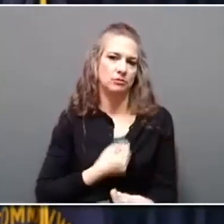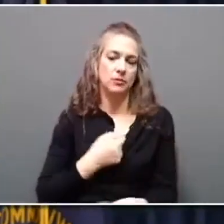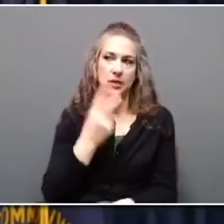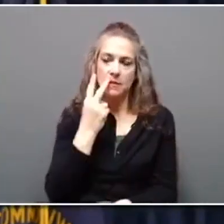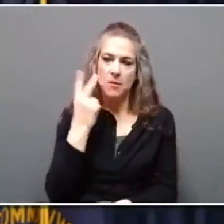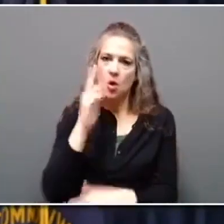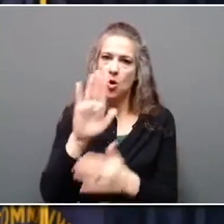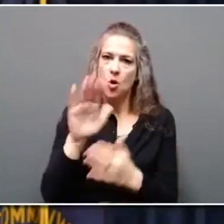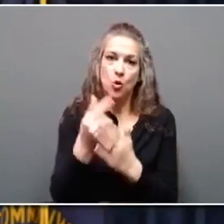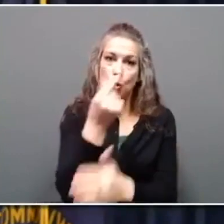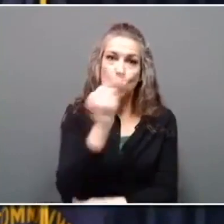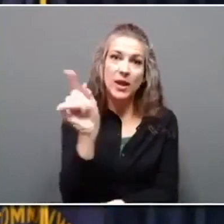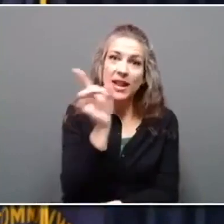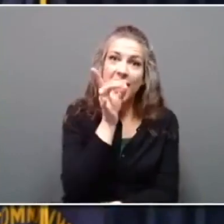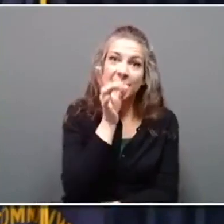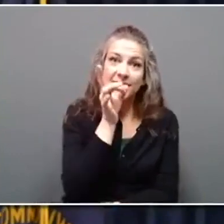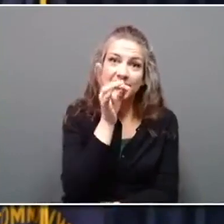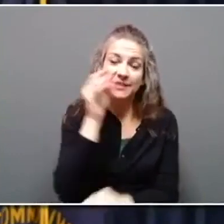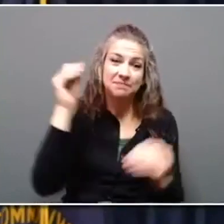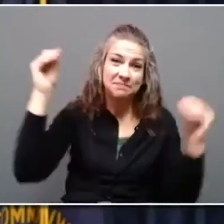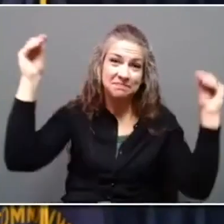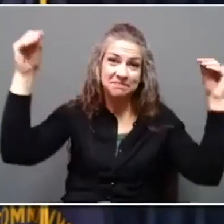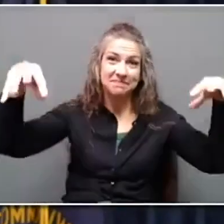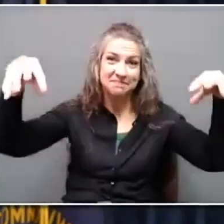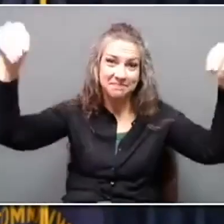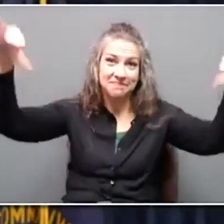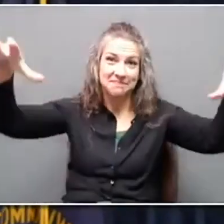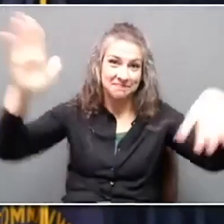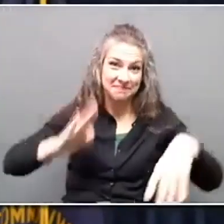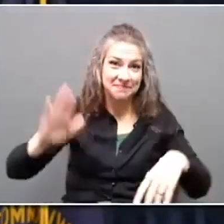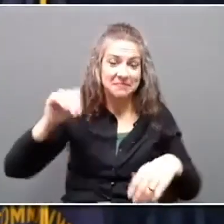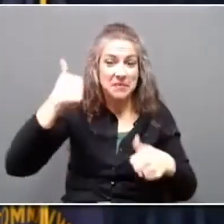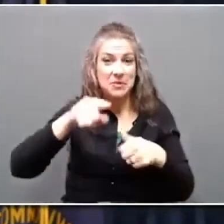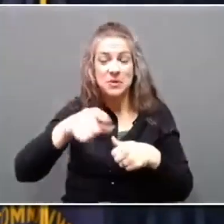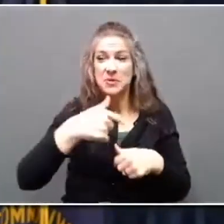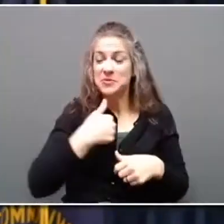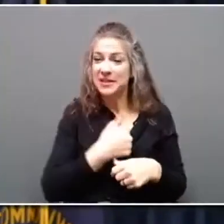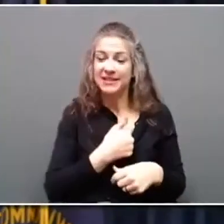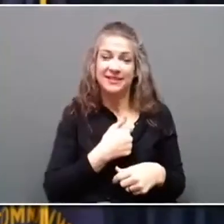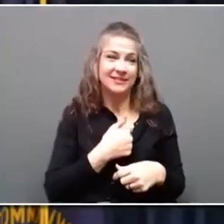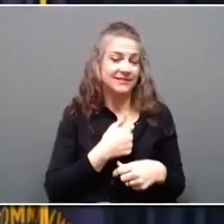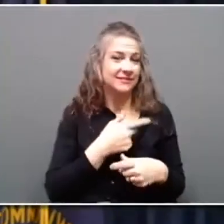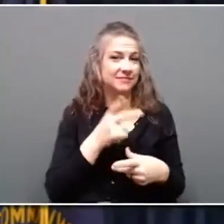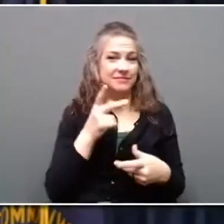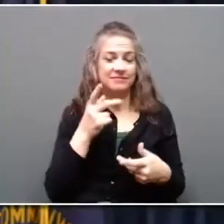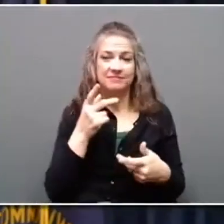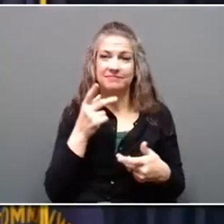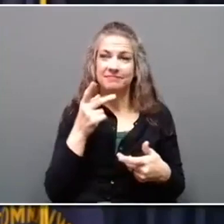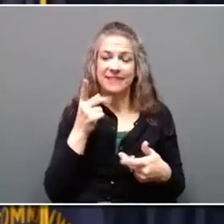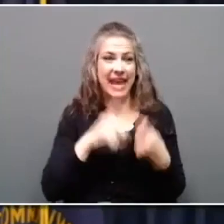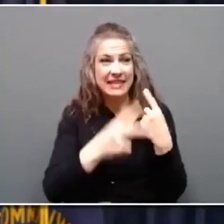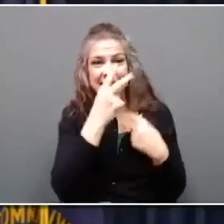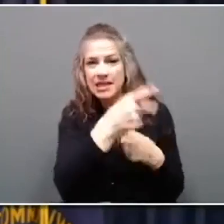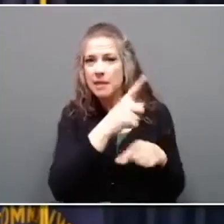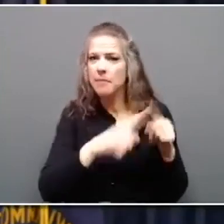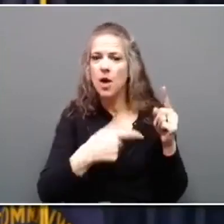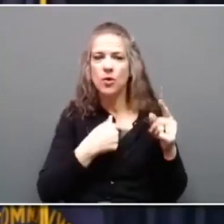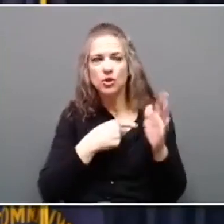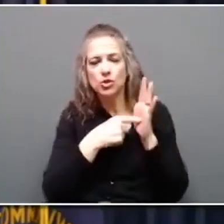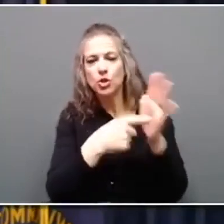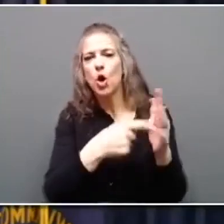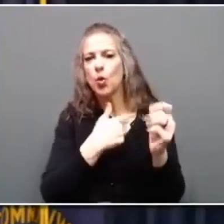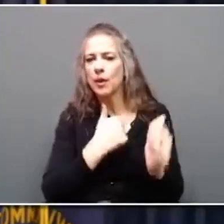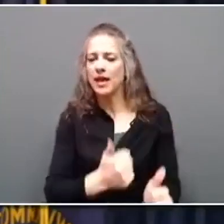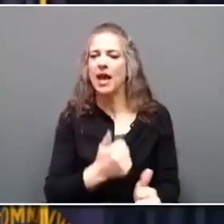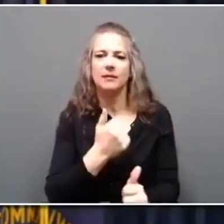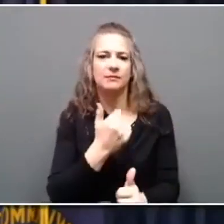lights which people put out to show other people that they cared about them, even when they couldn't look them in the eye. So part of how